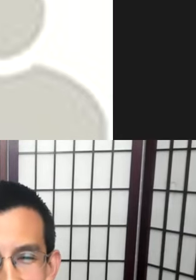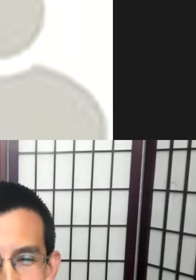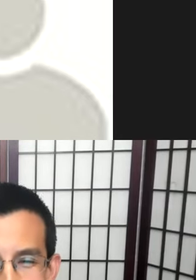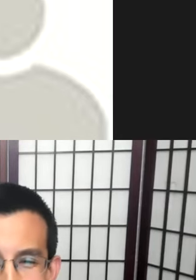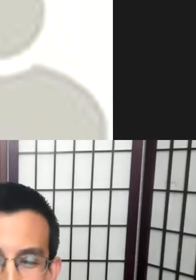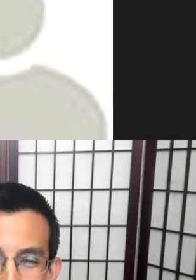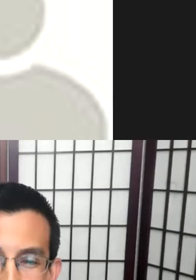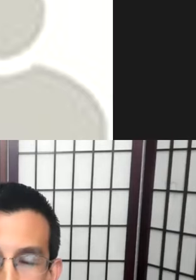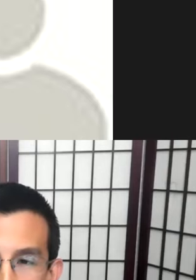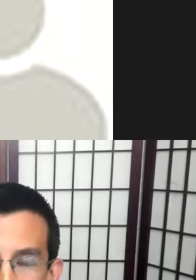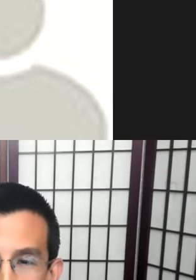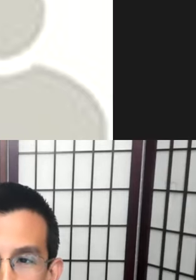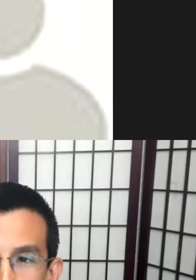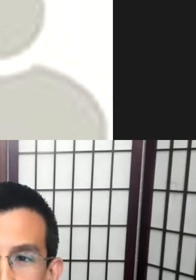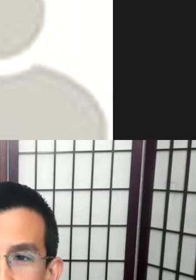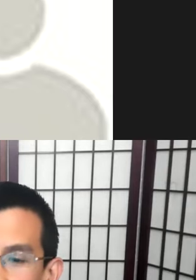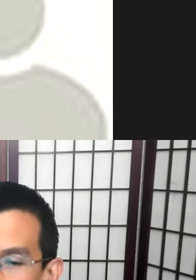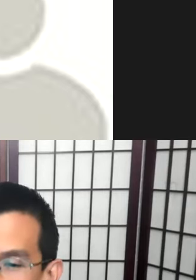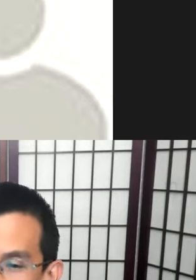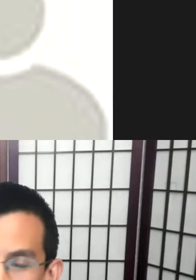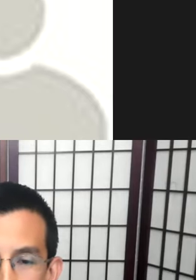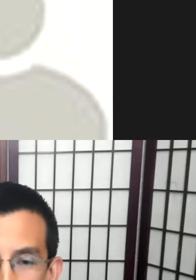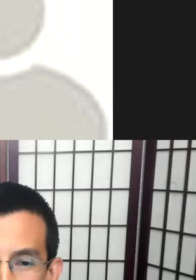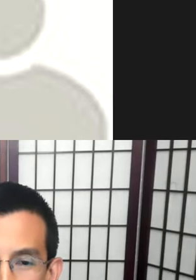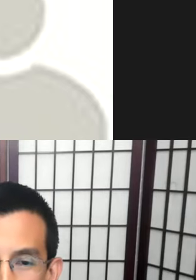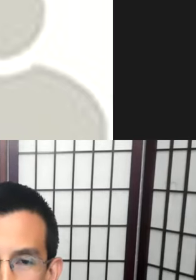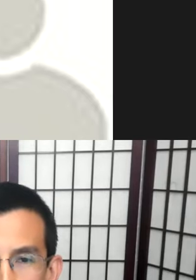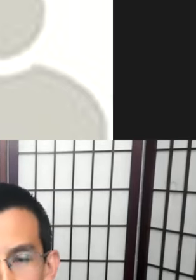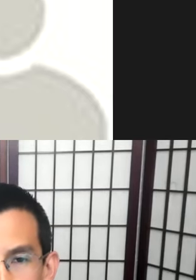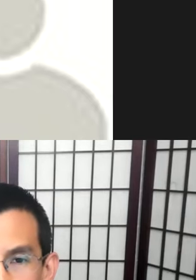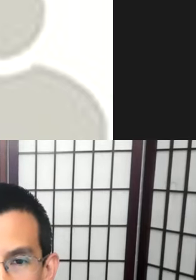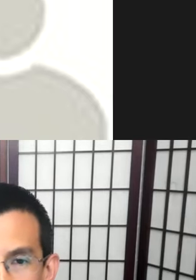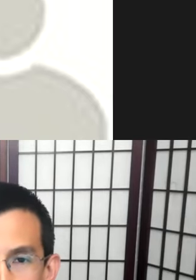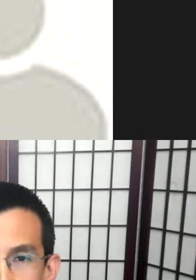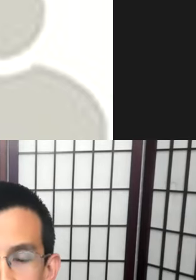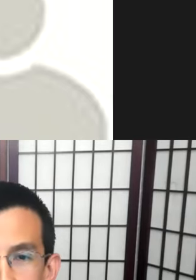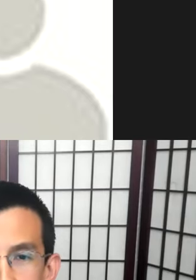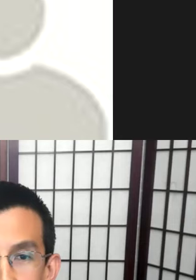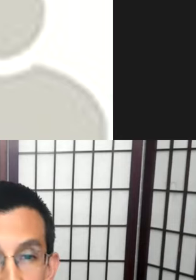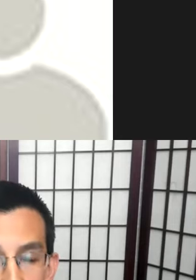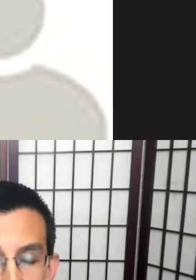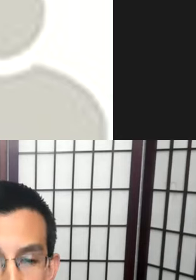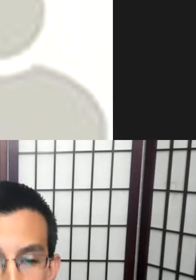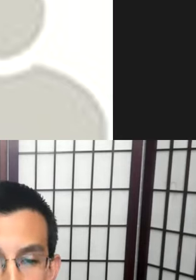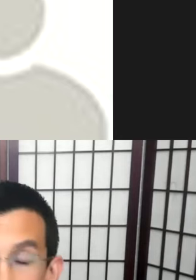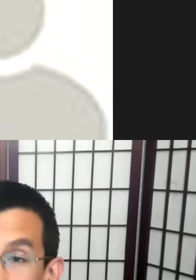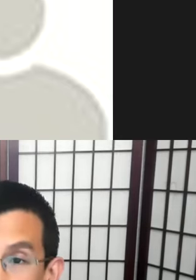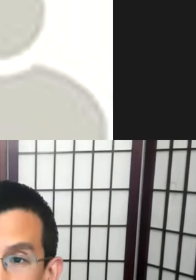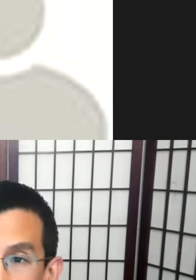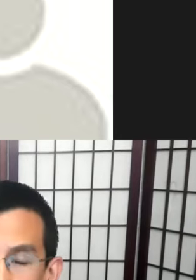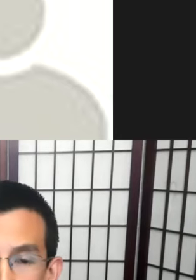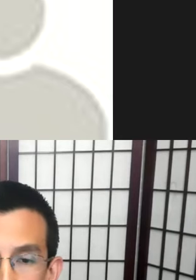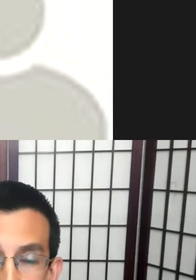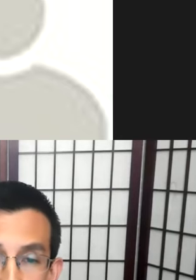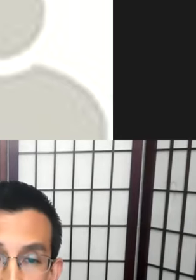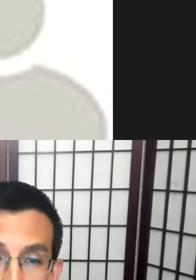to be part of this movement. And so for people who are not, but who want to be a particular